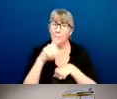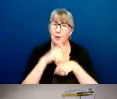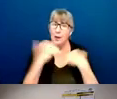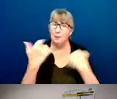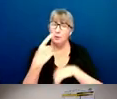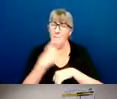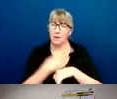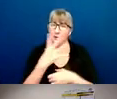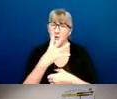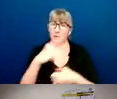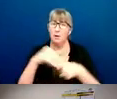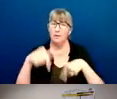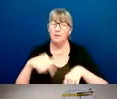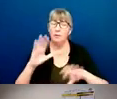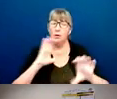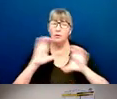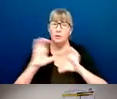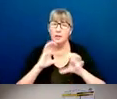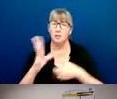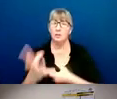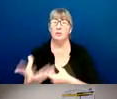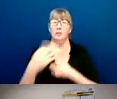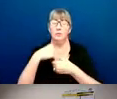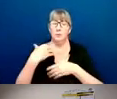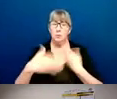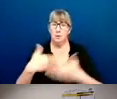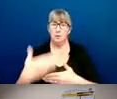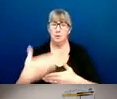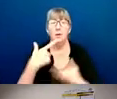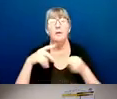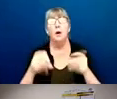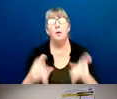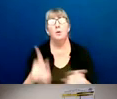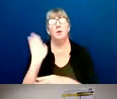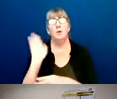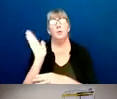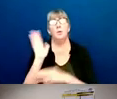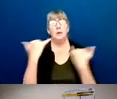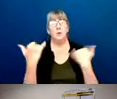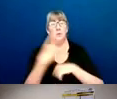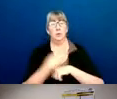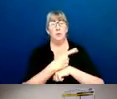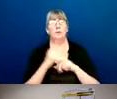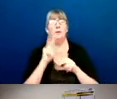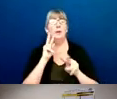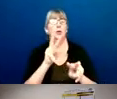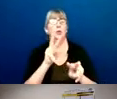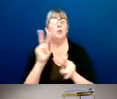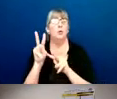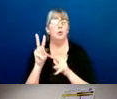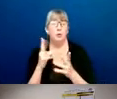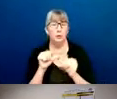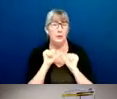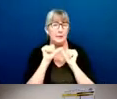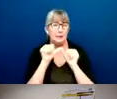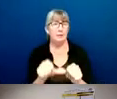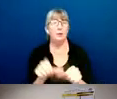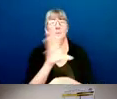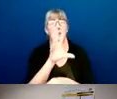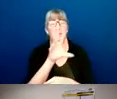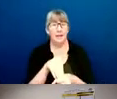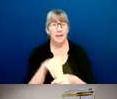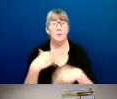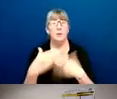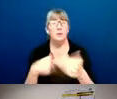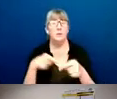and for the opportunity to present today. I look forward to continuing the engagement on these accountability policies for